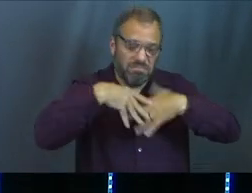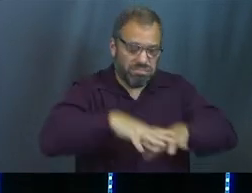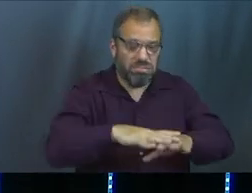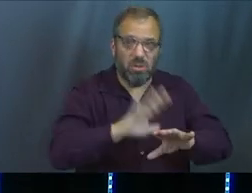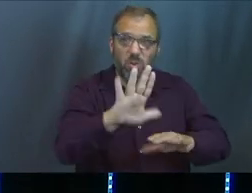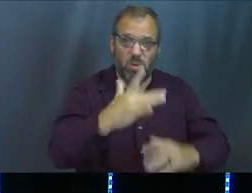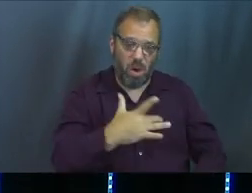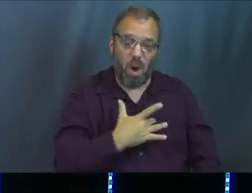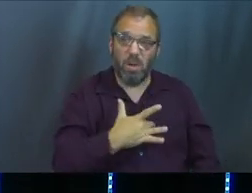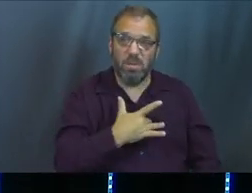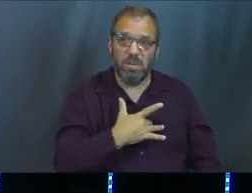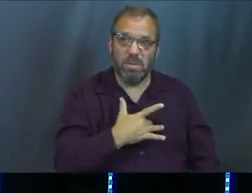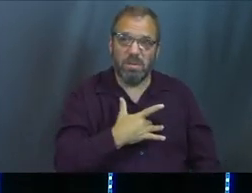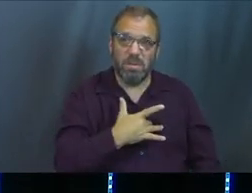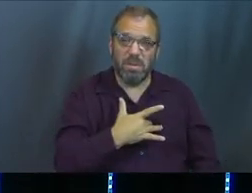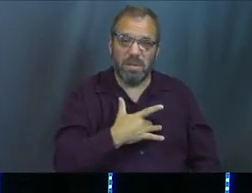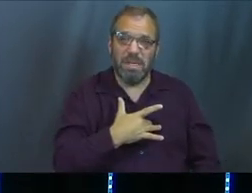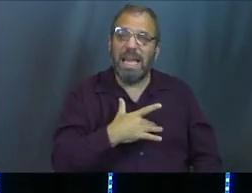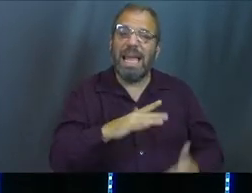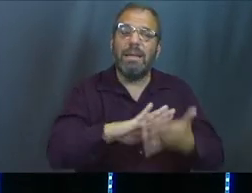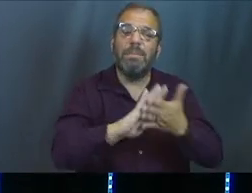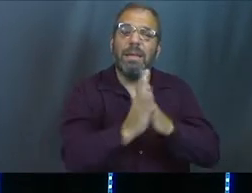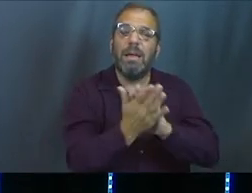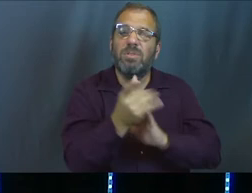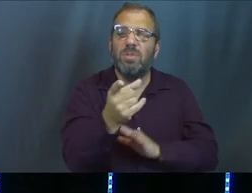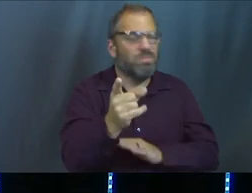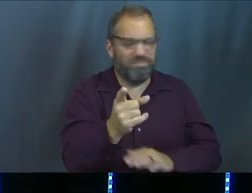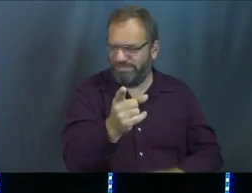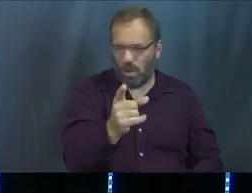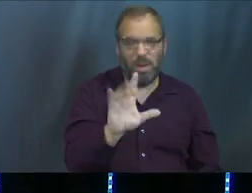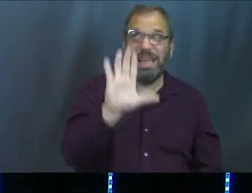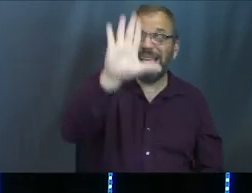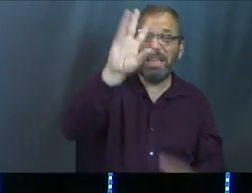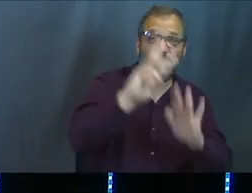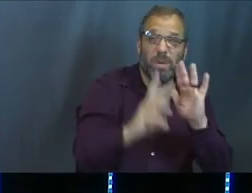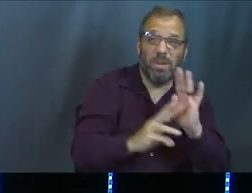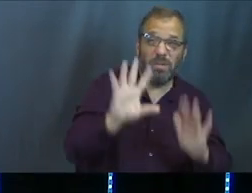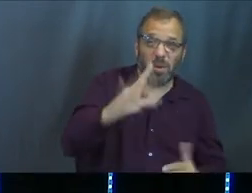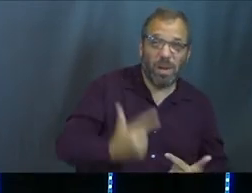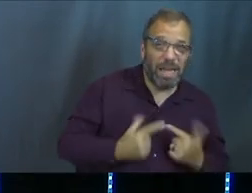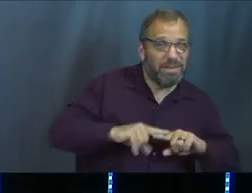to our inner heart. It bleeds into who we are, and that's not God's will for our lives.